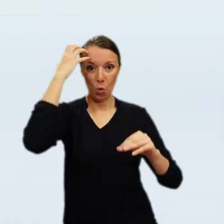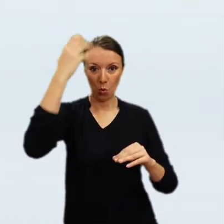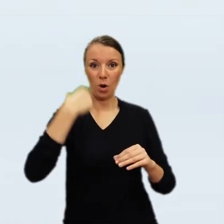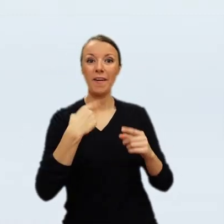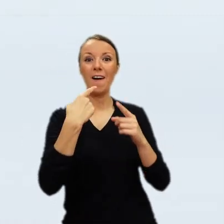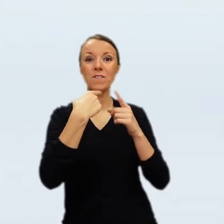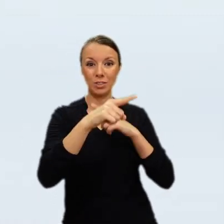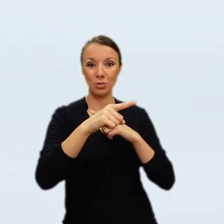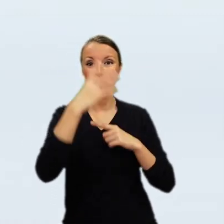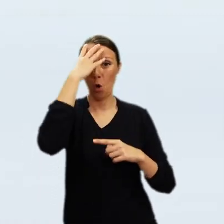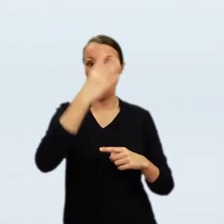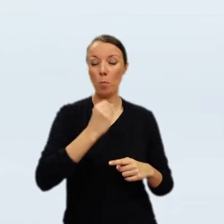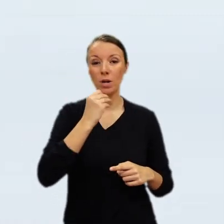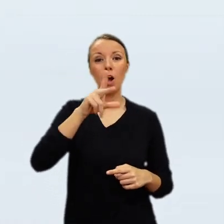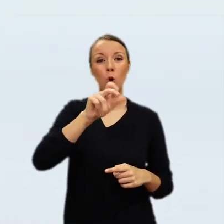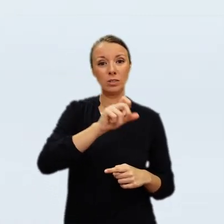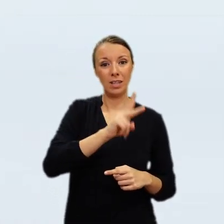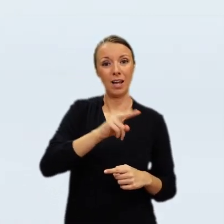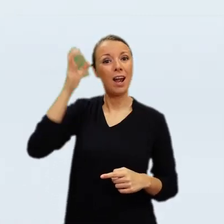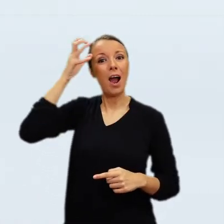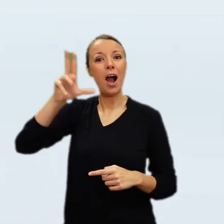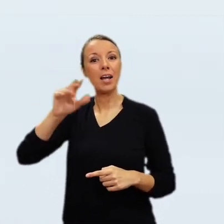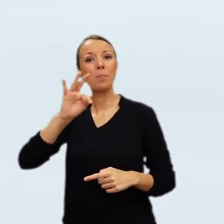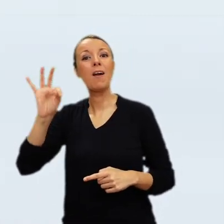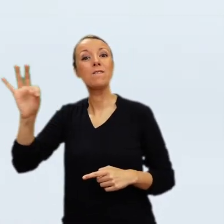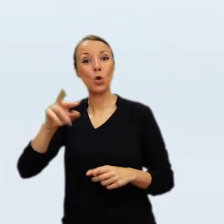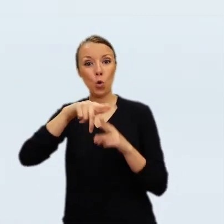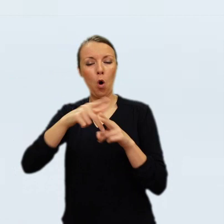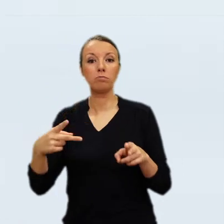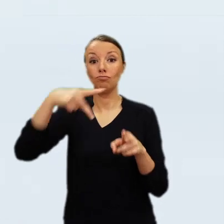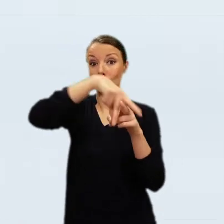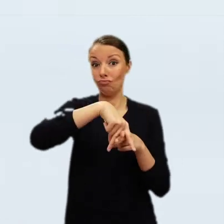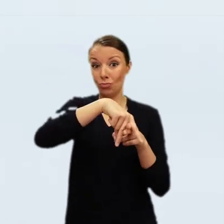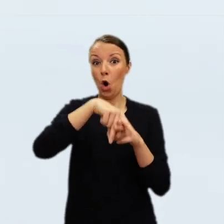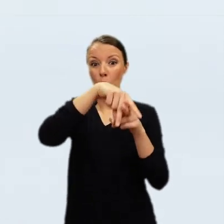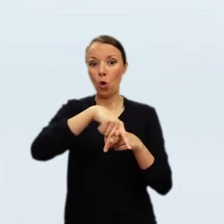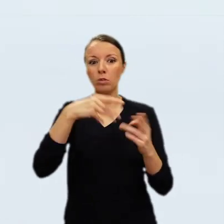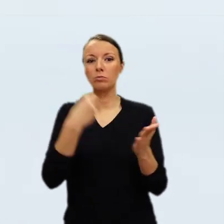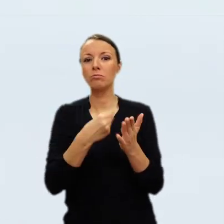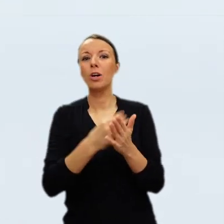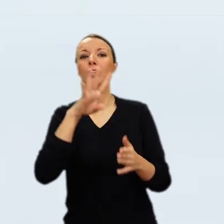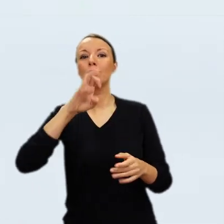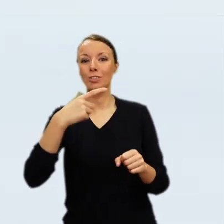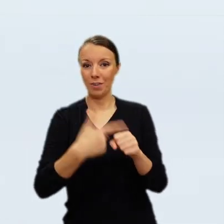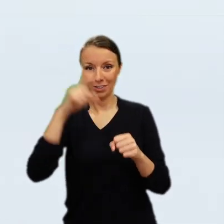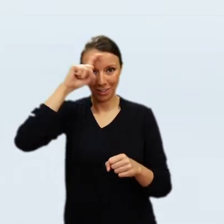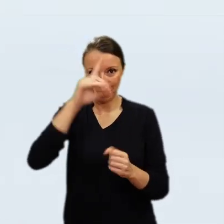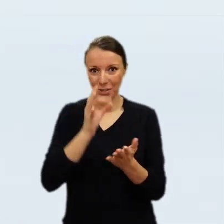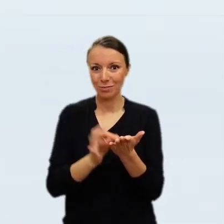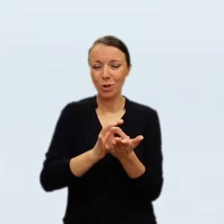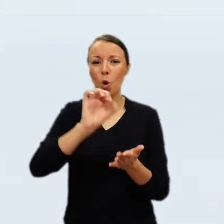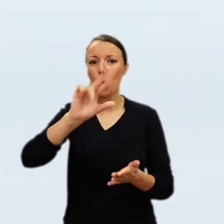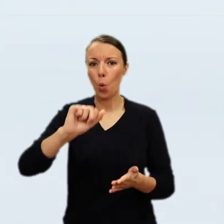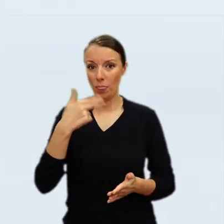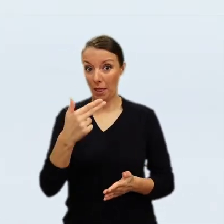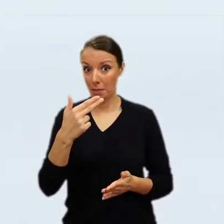Rembrandt had set on his horse. This horse has eaten during his stay with me for 420 gulden. Your Majesty's